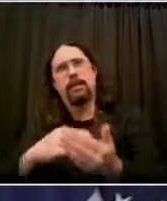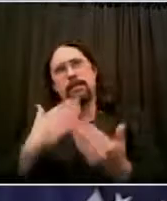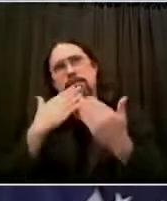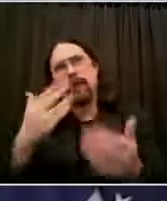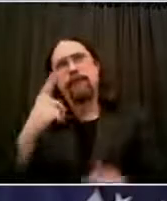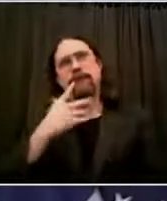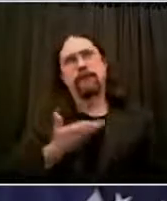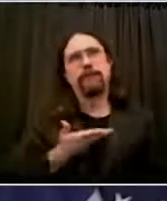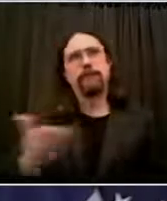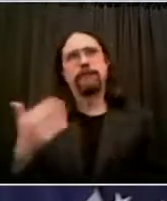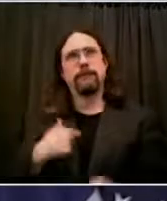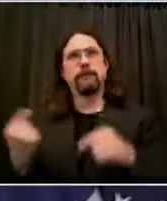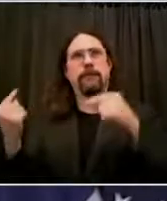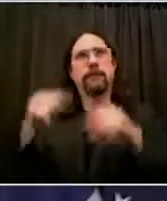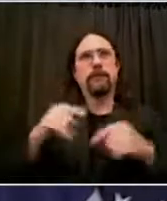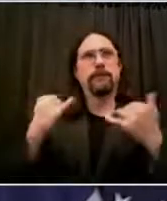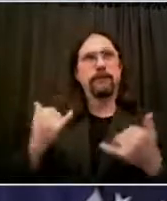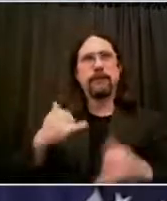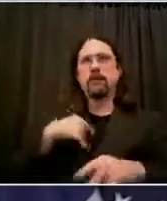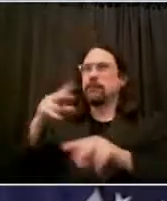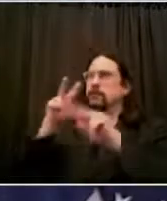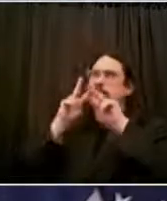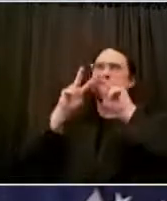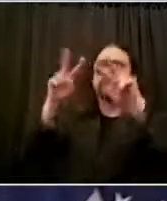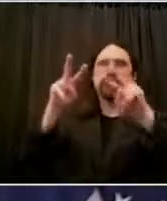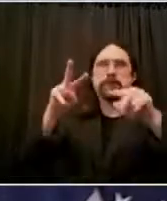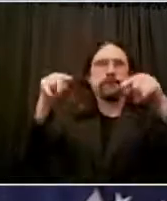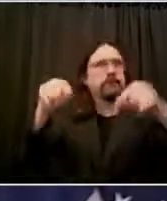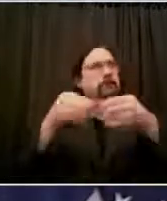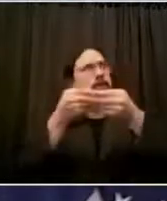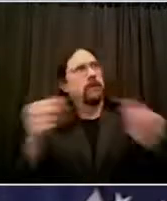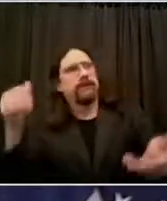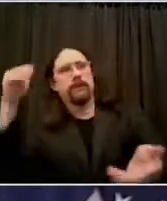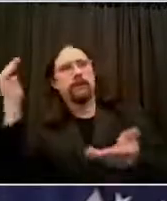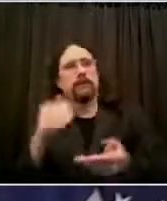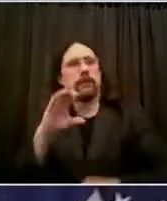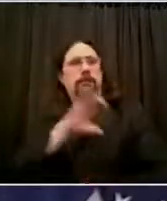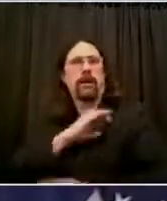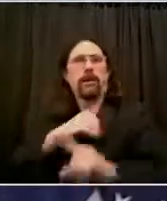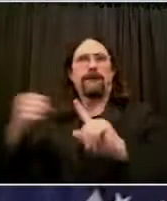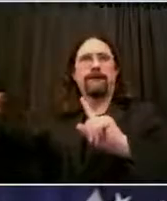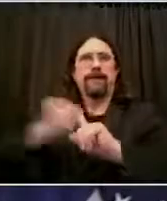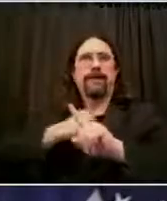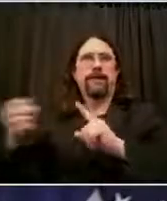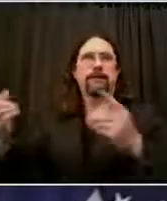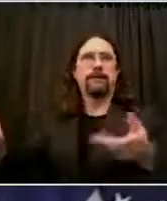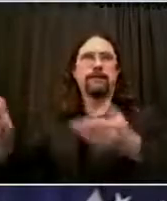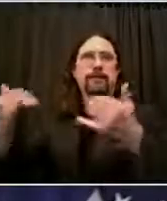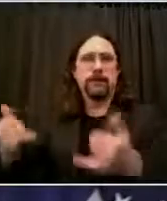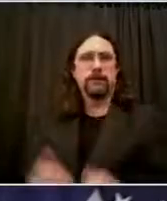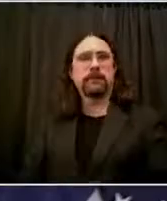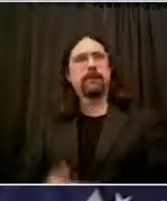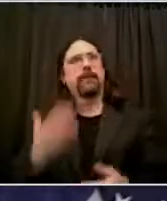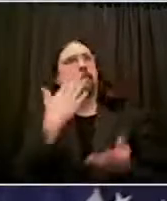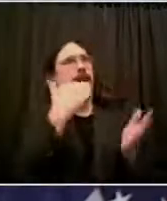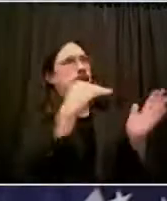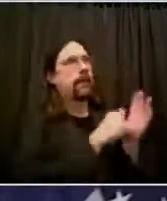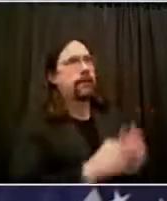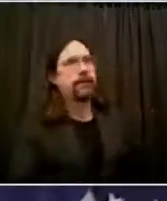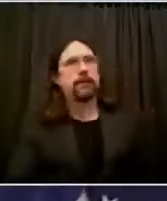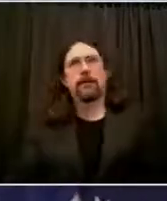violence that we see in this city. So thank you again. Thank you, Sherlyn, for all of your hard work, and I appreciate you both. Thank you